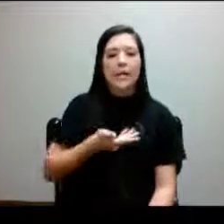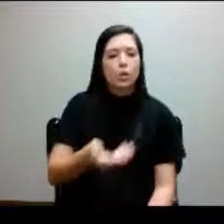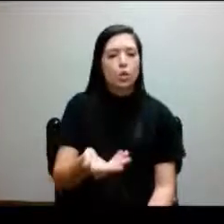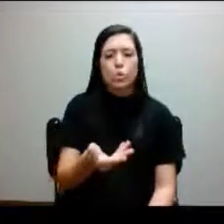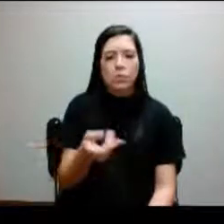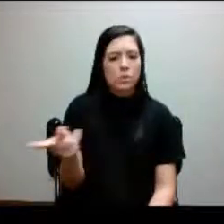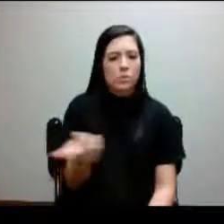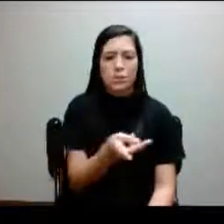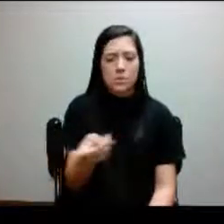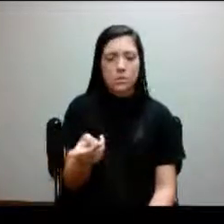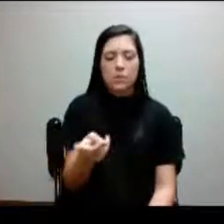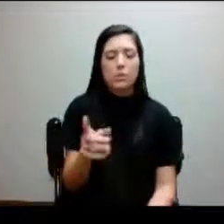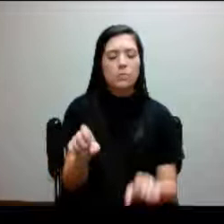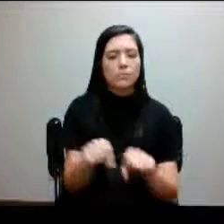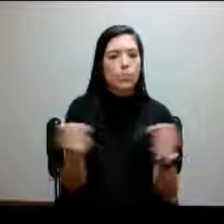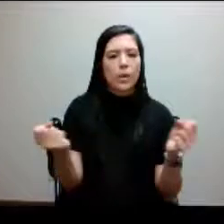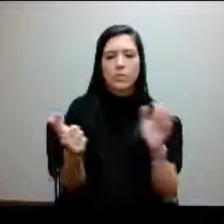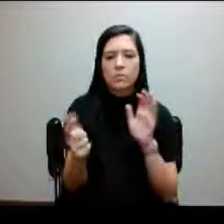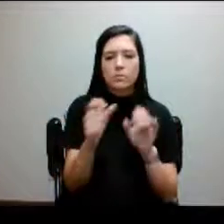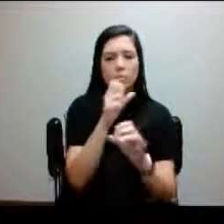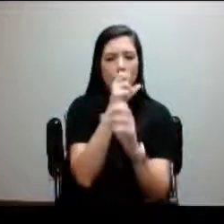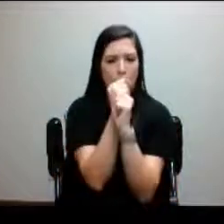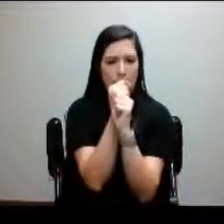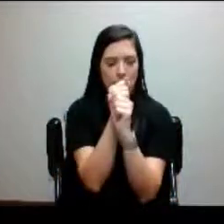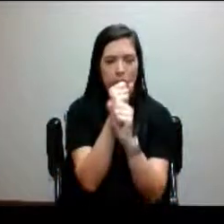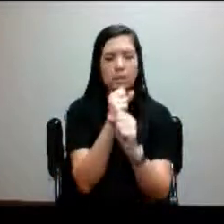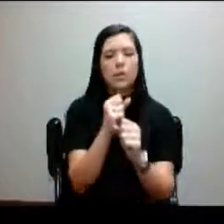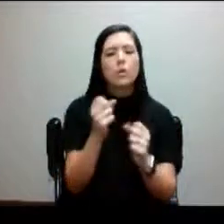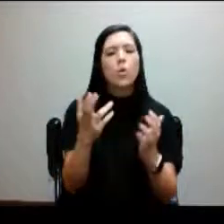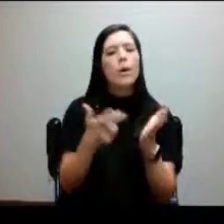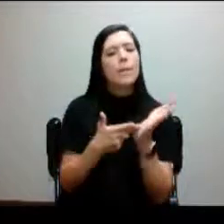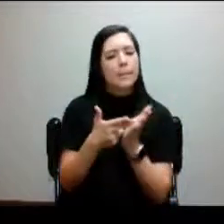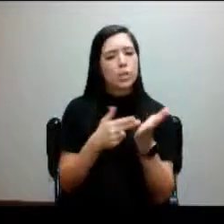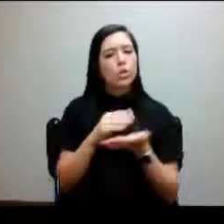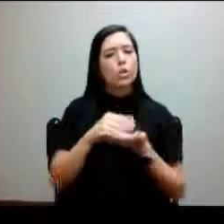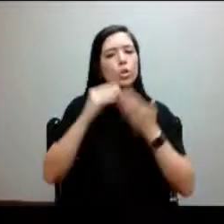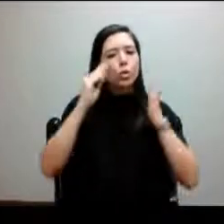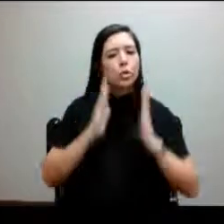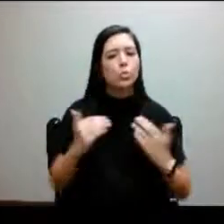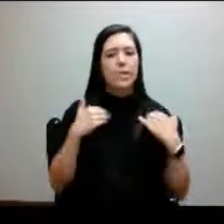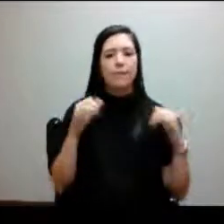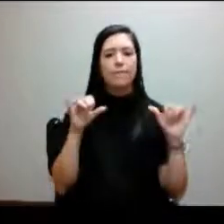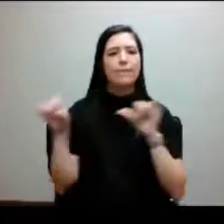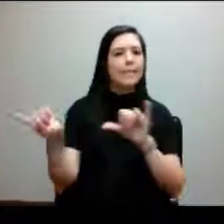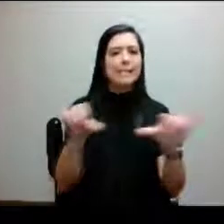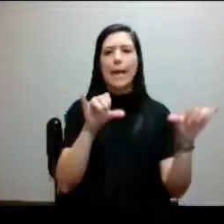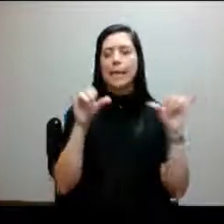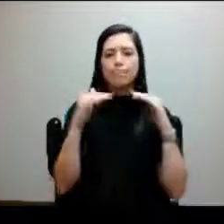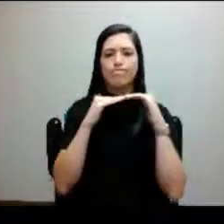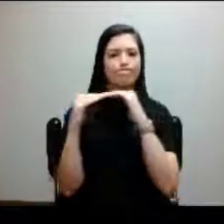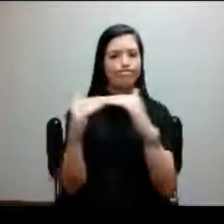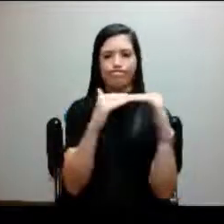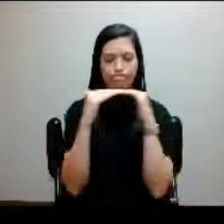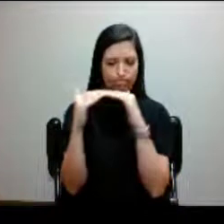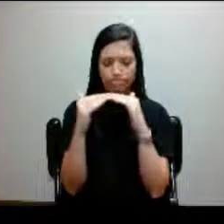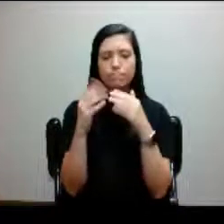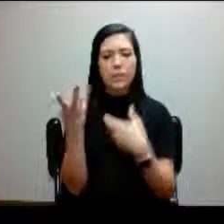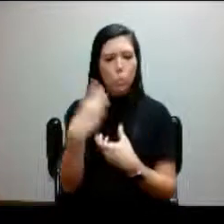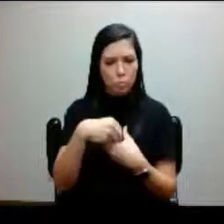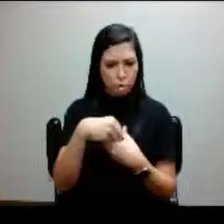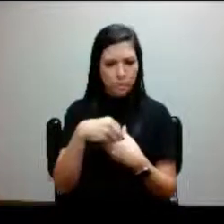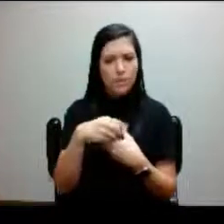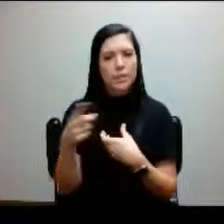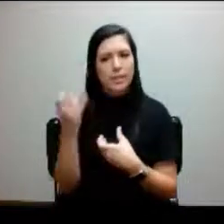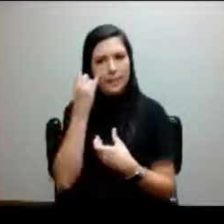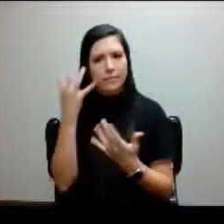it's a breach of confidentiality and we want to make sure that all of our students have the same level of equity and inclusions. They want to